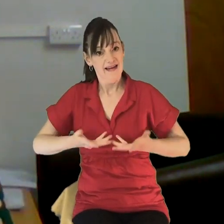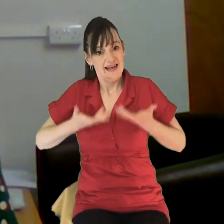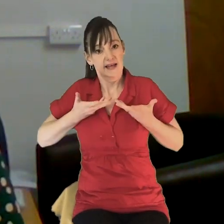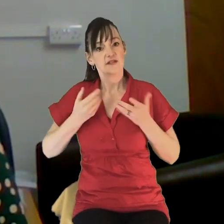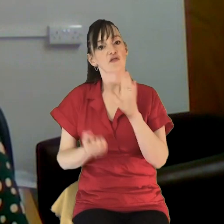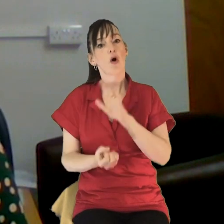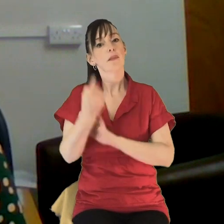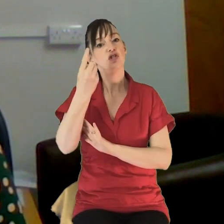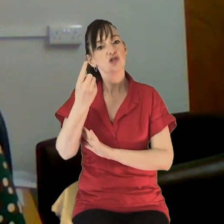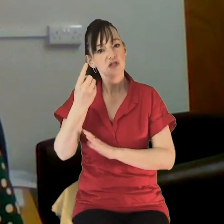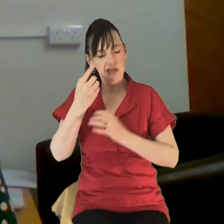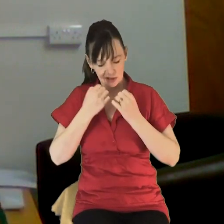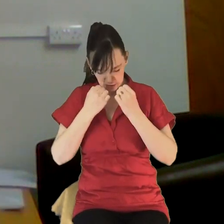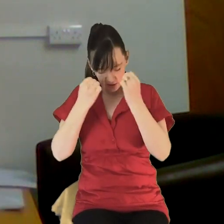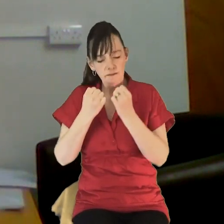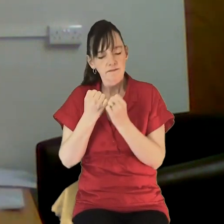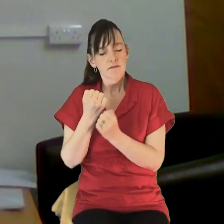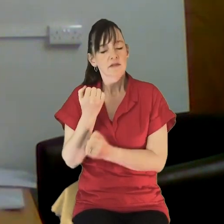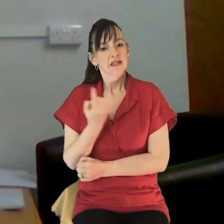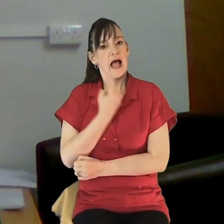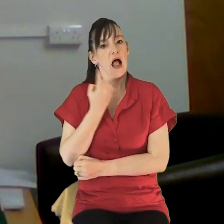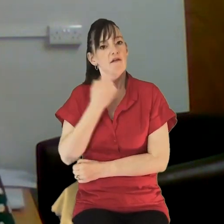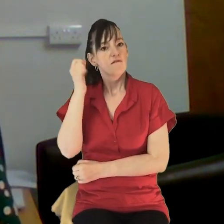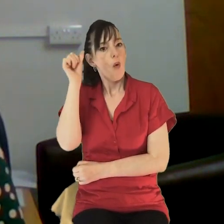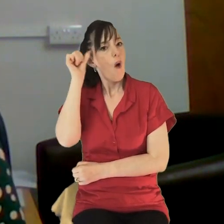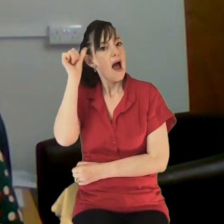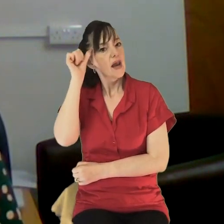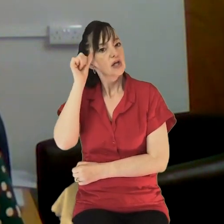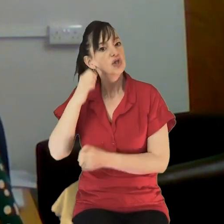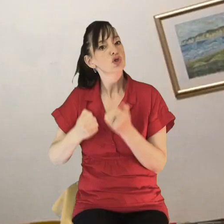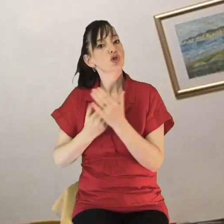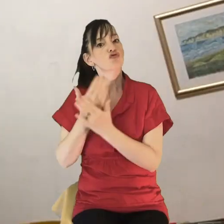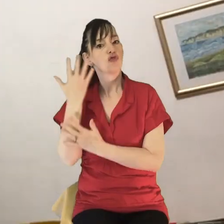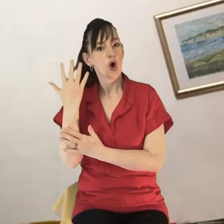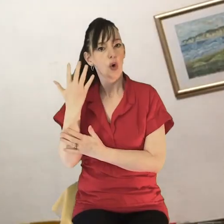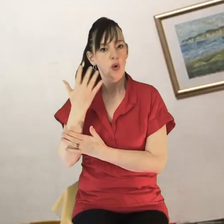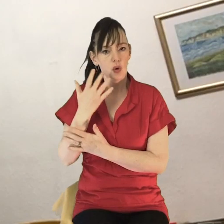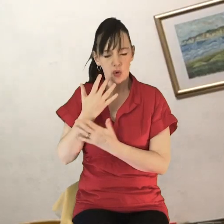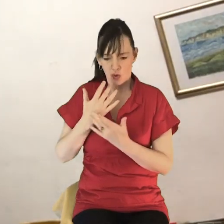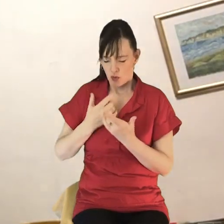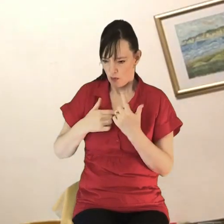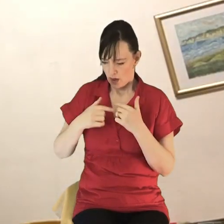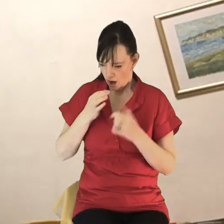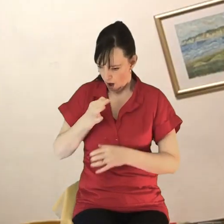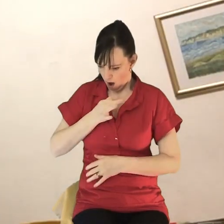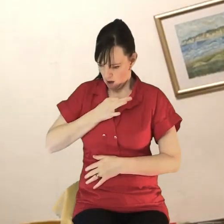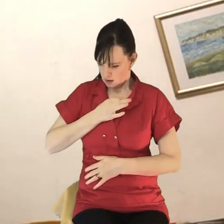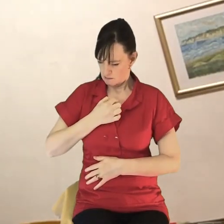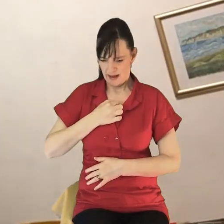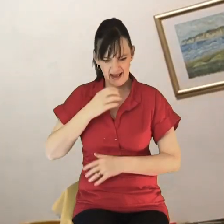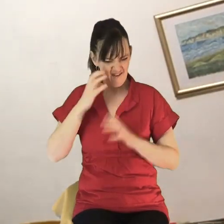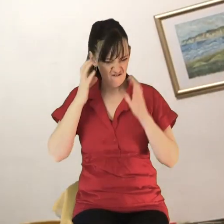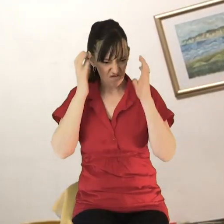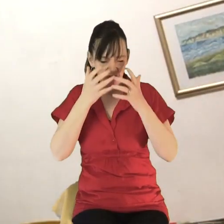it gives us an opportunity to grow in self-awareness, perhaps just thinking through things like what are we most fearful of?